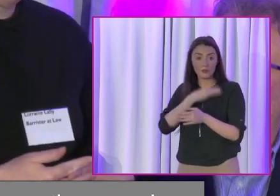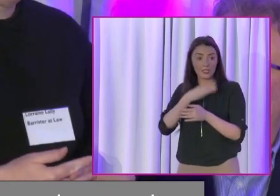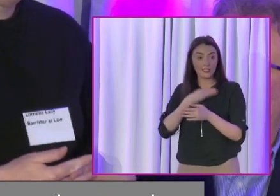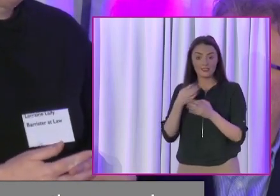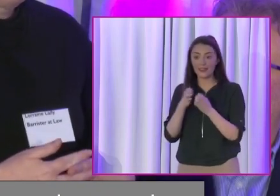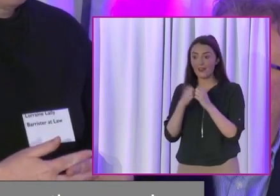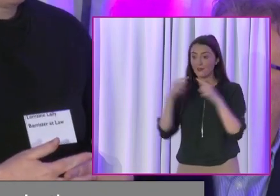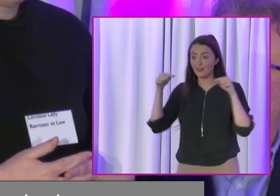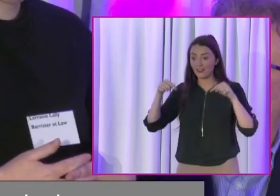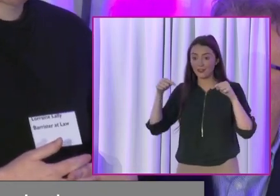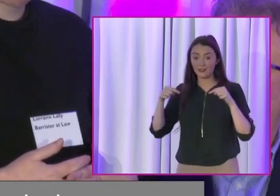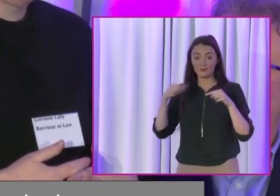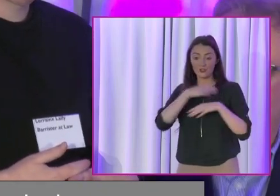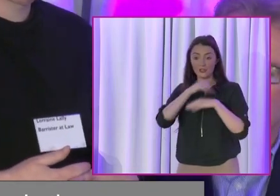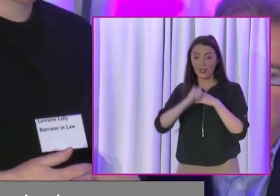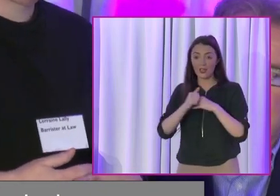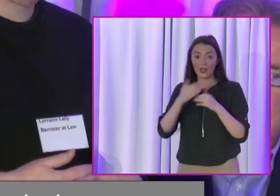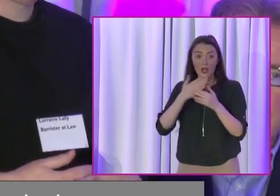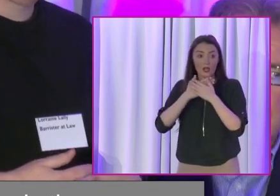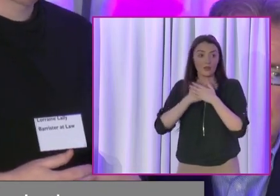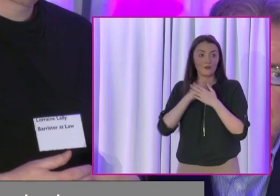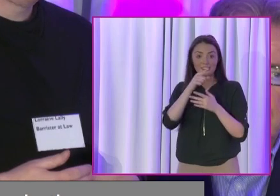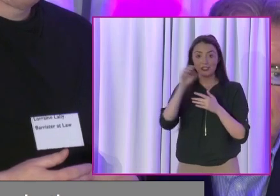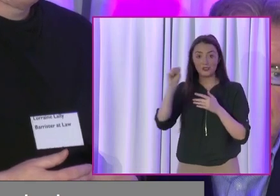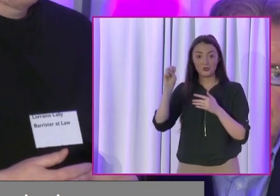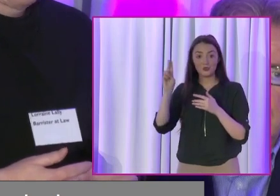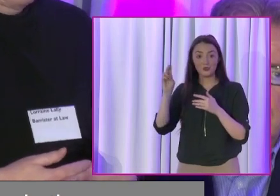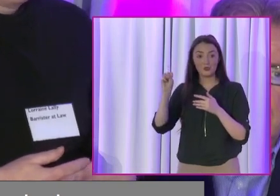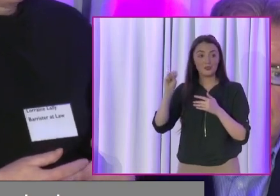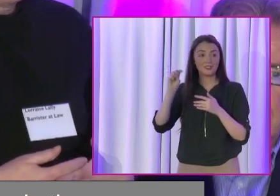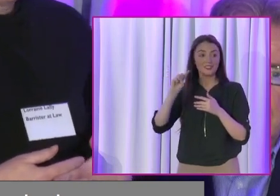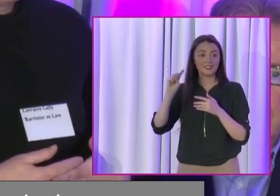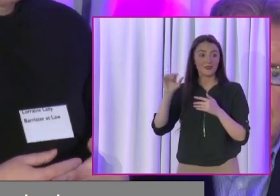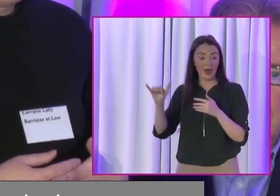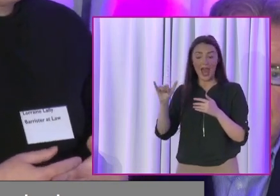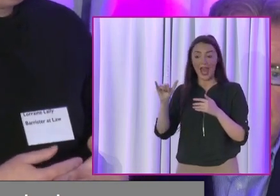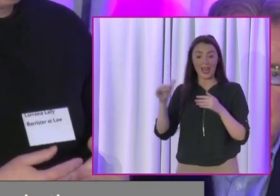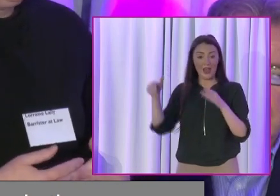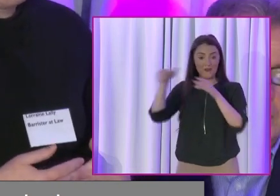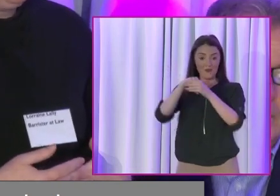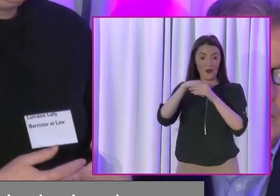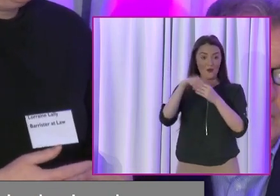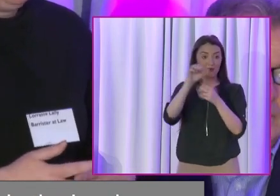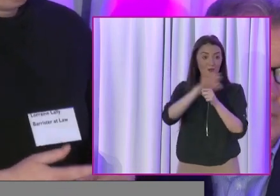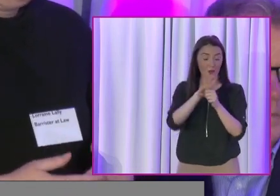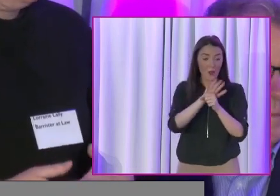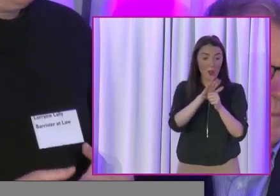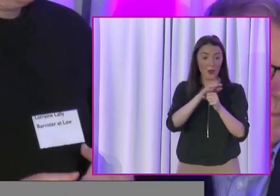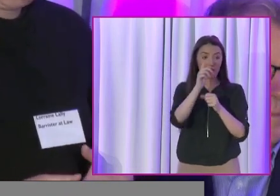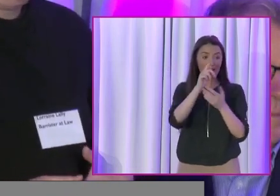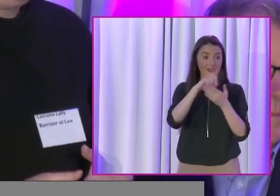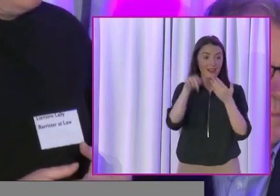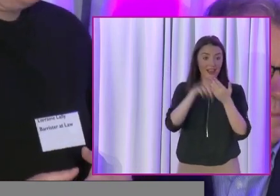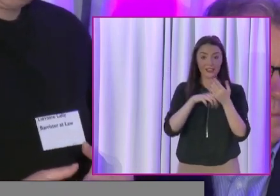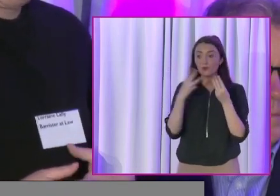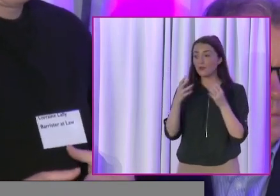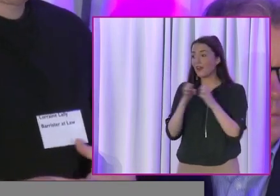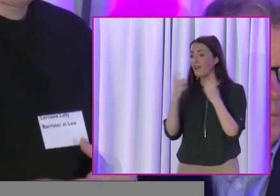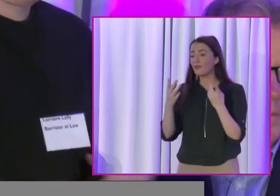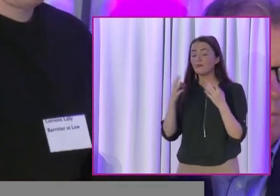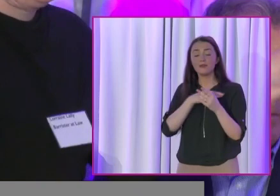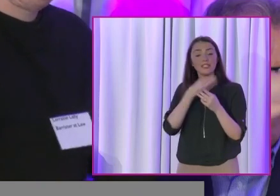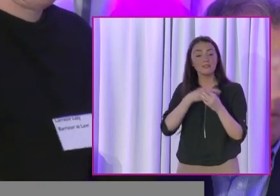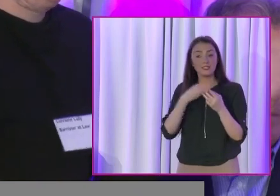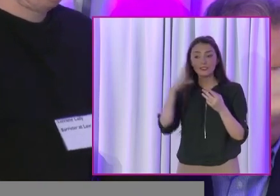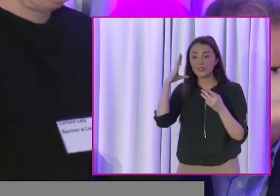including Susie Wern, I'd love to see you in the local election. So I'm telling you now. I'm asking you. I want you all to run. Please do run.